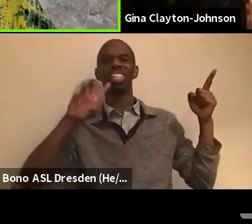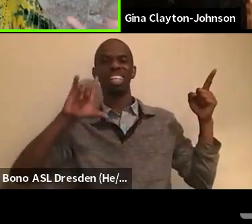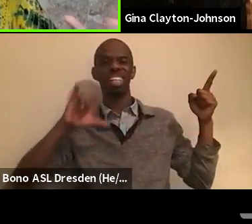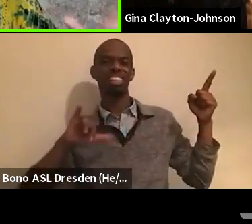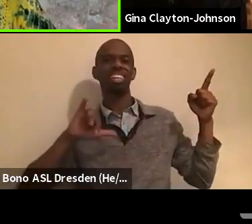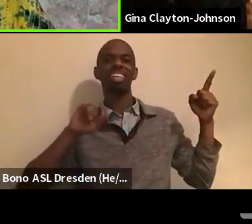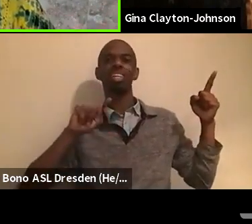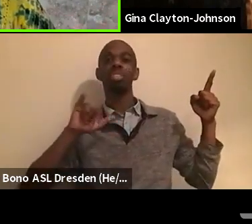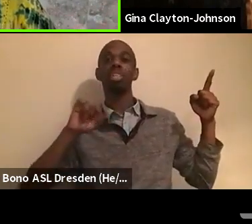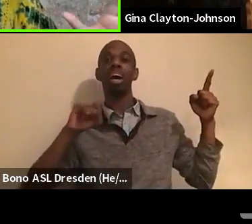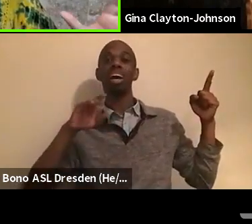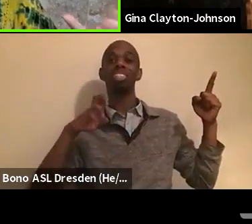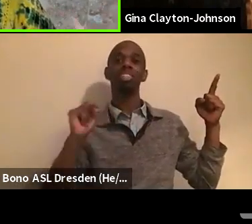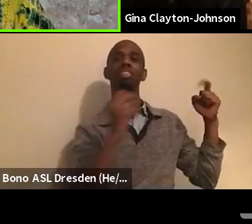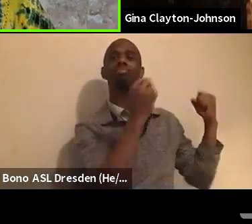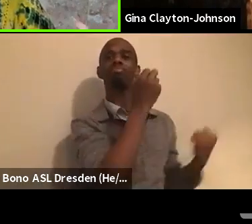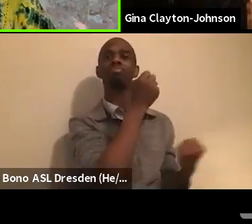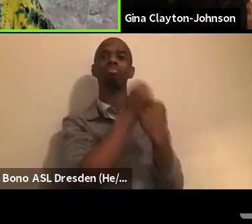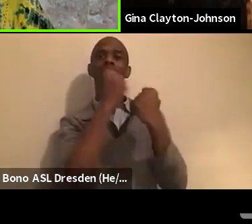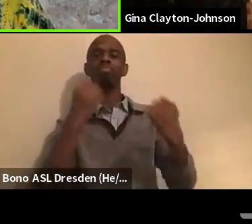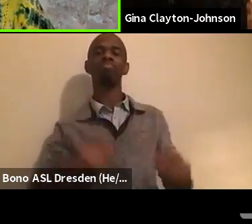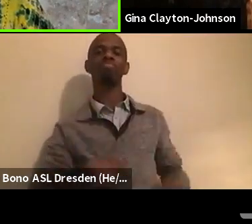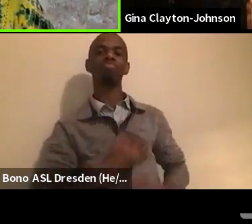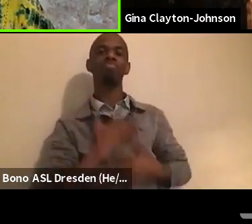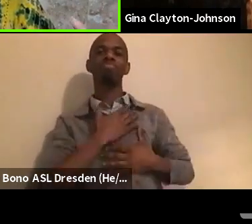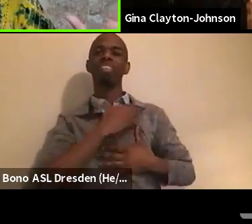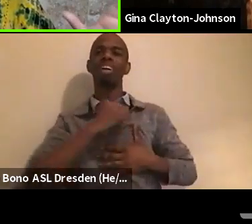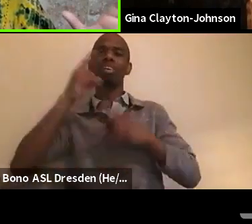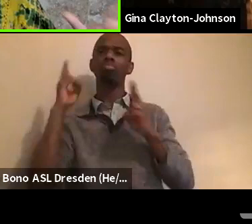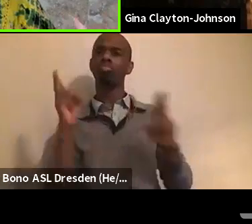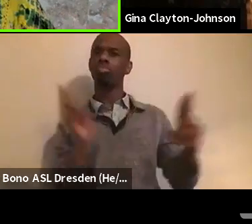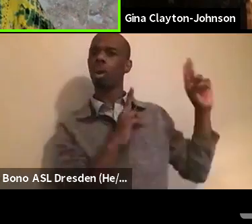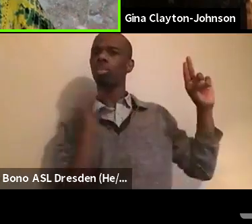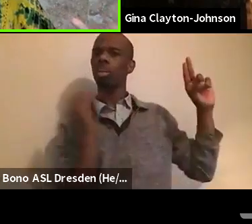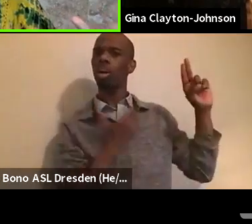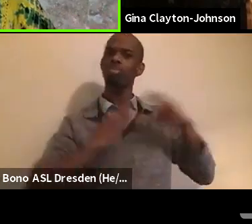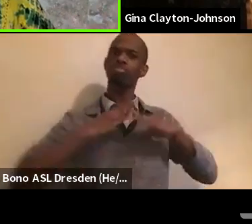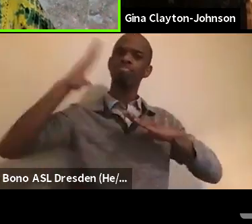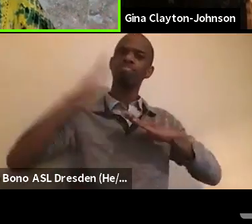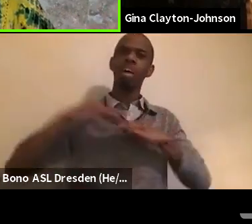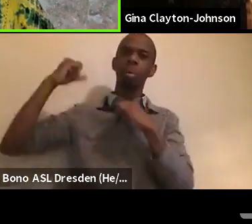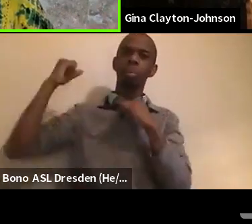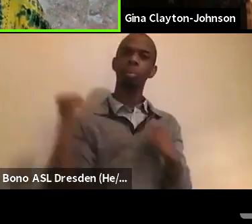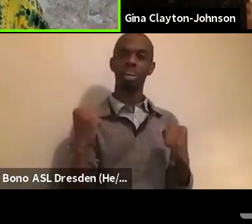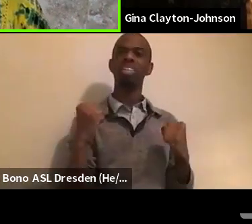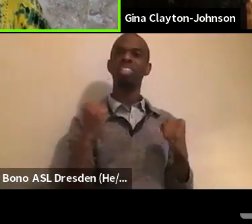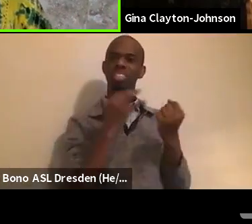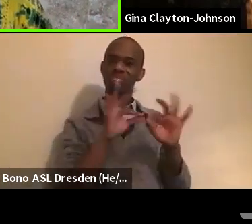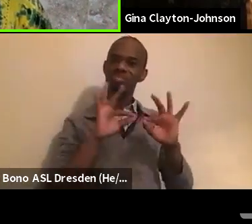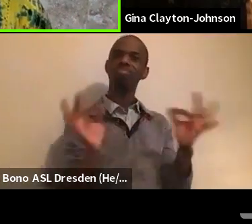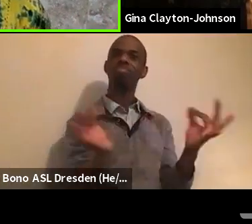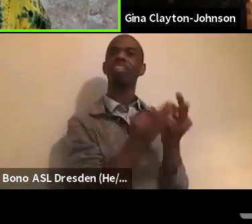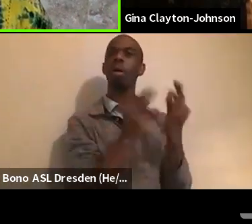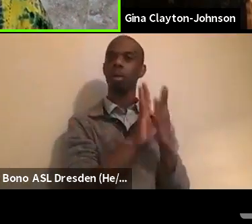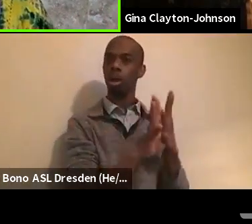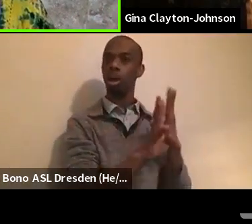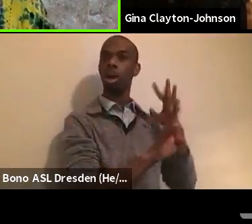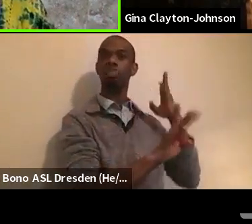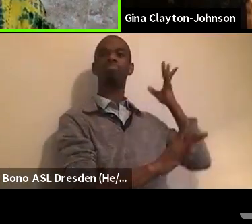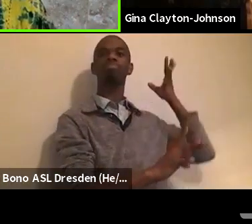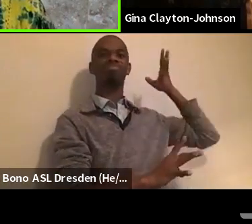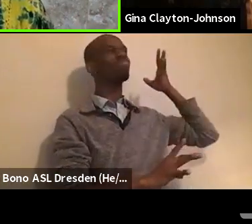forward may we honor our mightiest ancestors our most courageous and righteous ancestors with our work